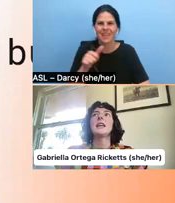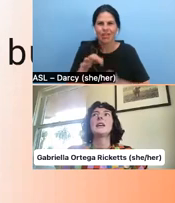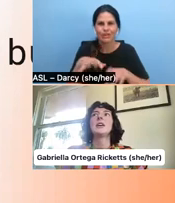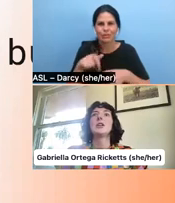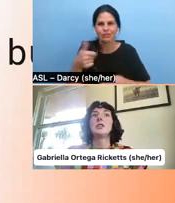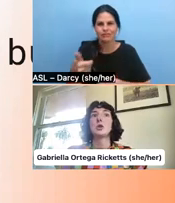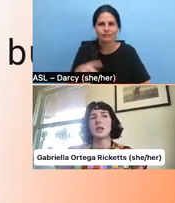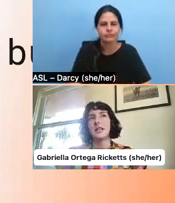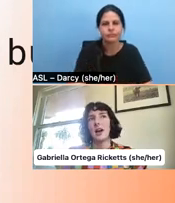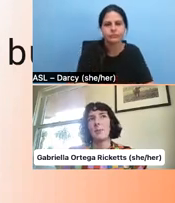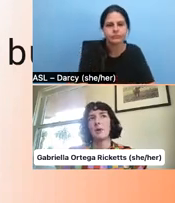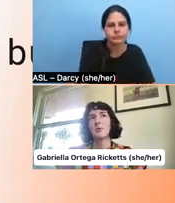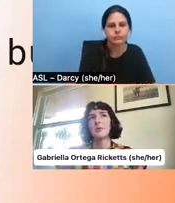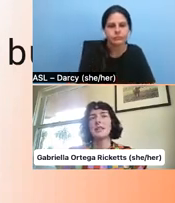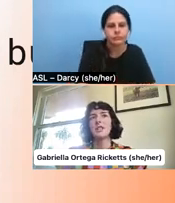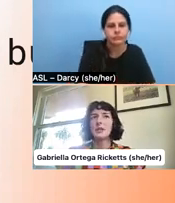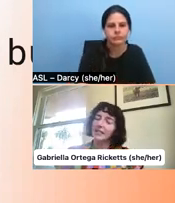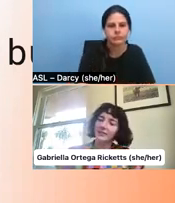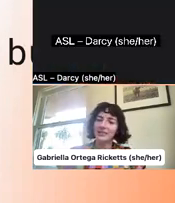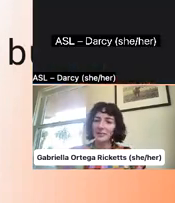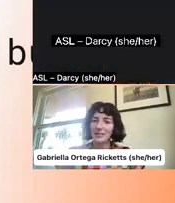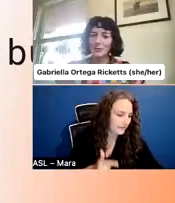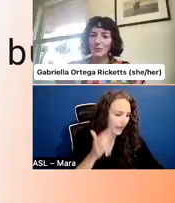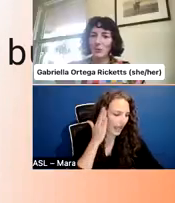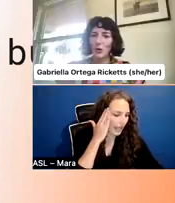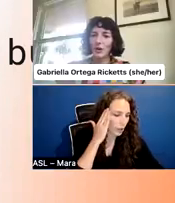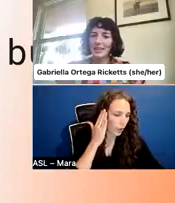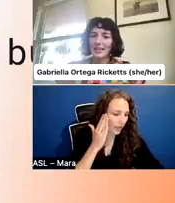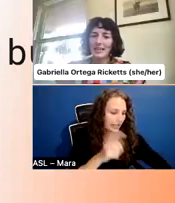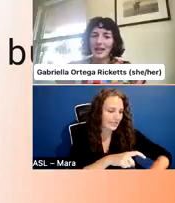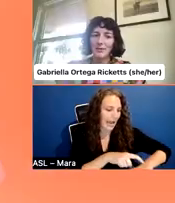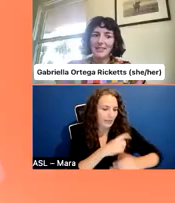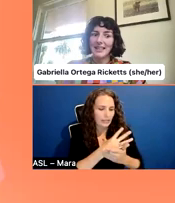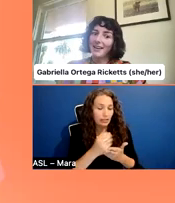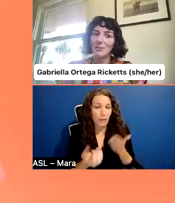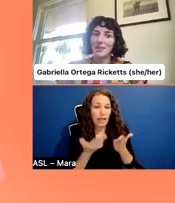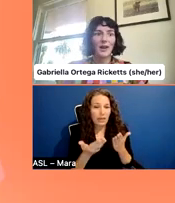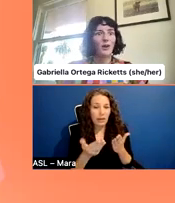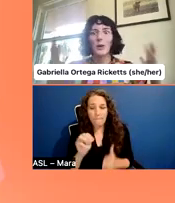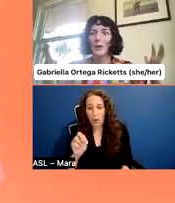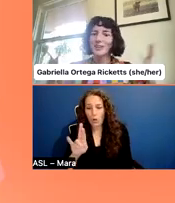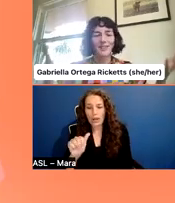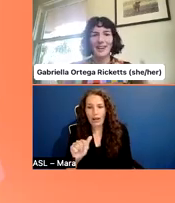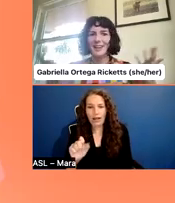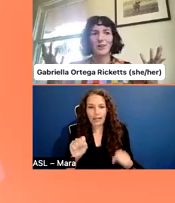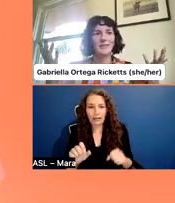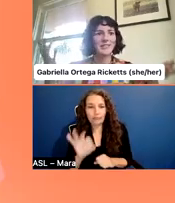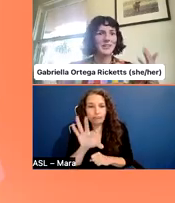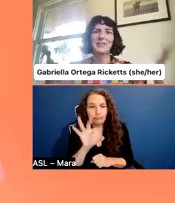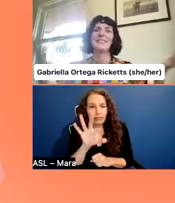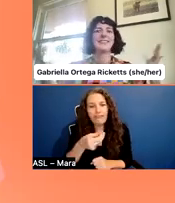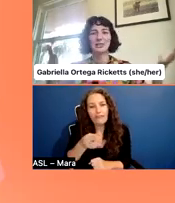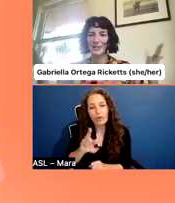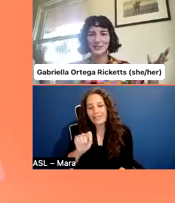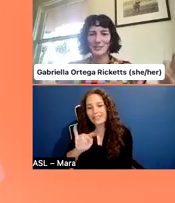are running short on time, but Maria, do you want to give us some tips for, um, maintaining our mental health while we're navigating all of